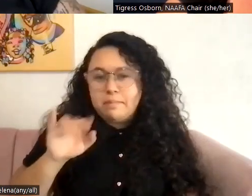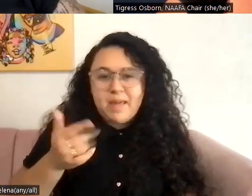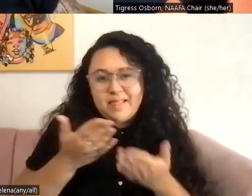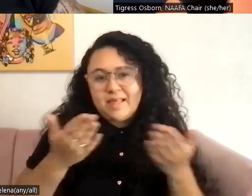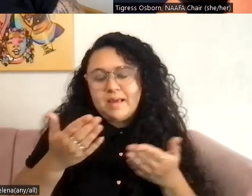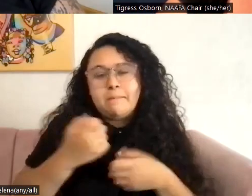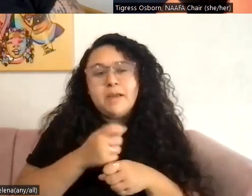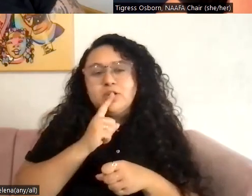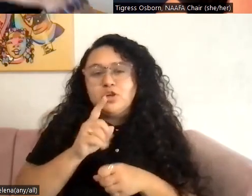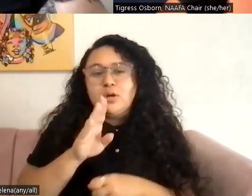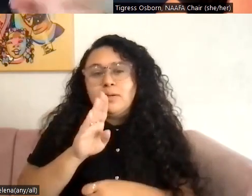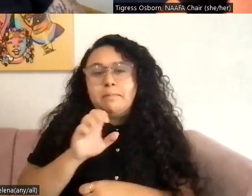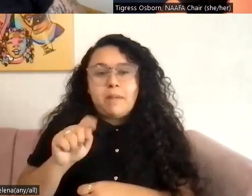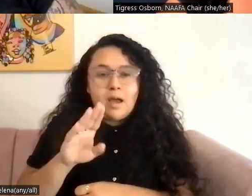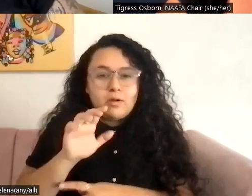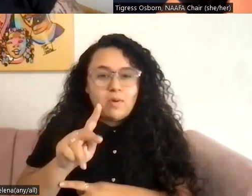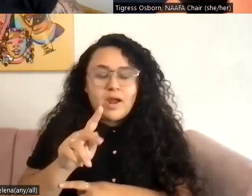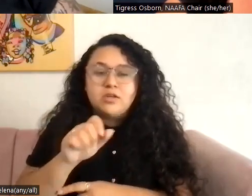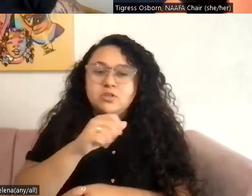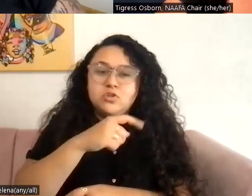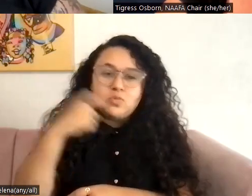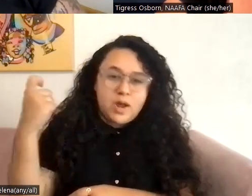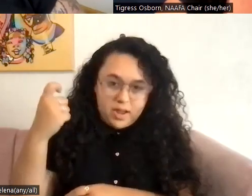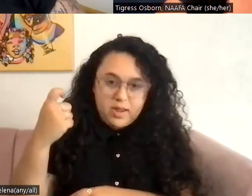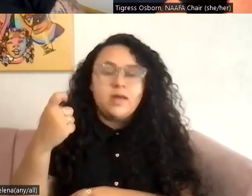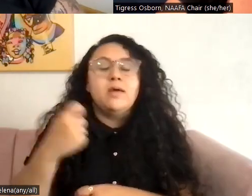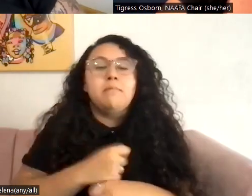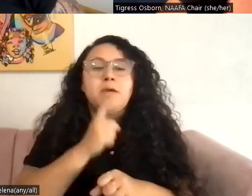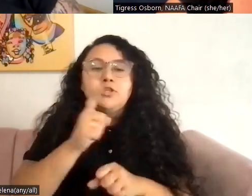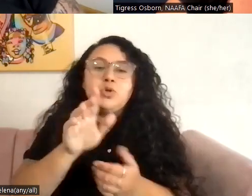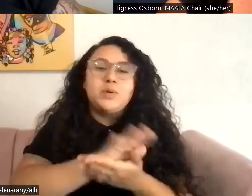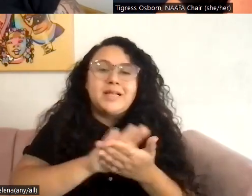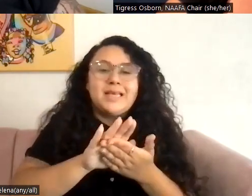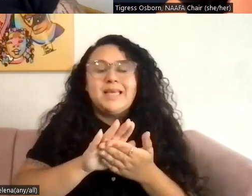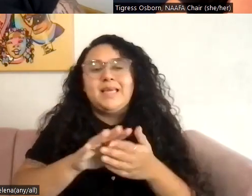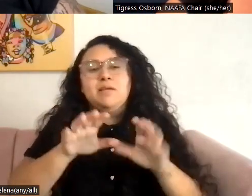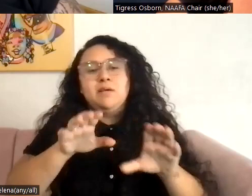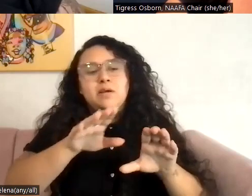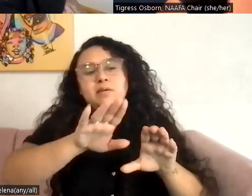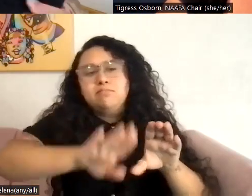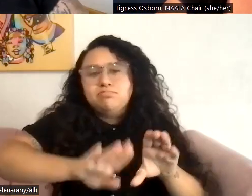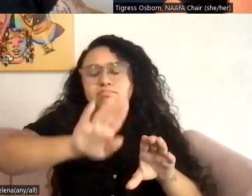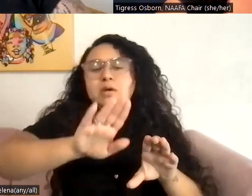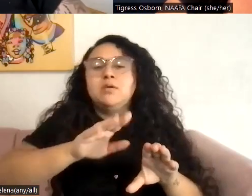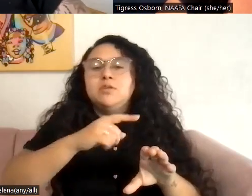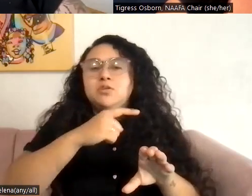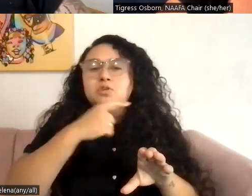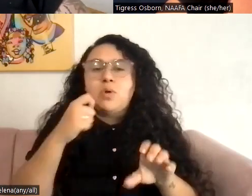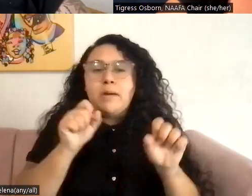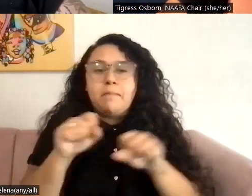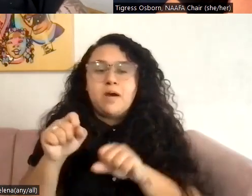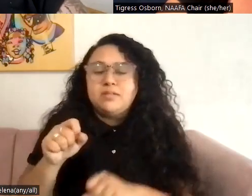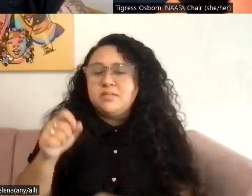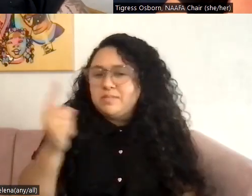keeping it dry. So you just want to clean that area, keep it as dry as possible. And then people said diaper rash works